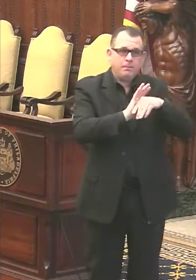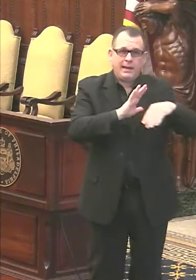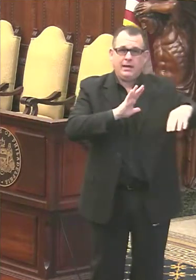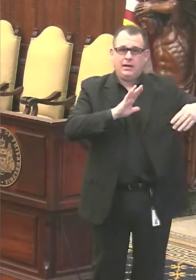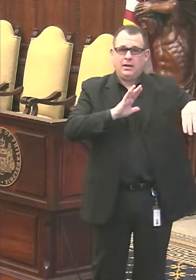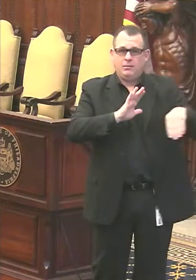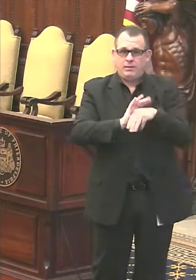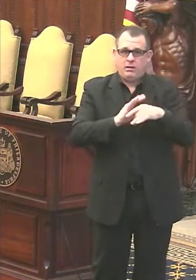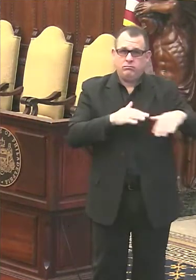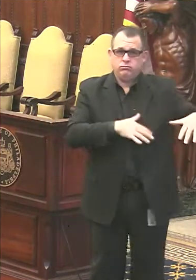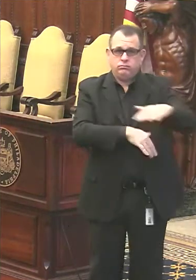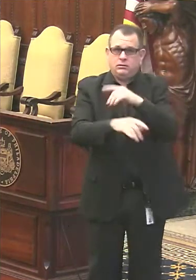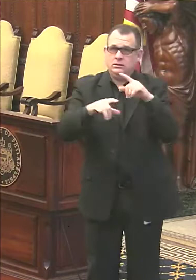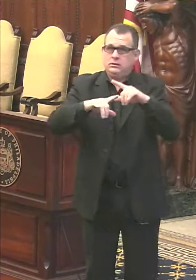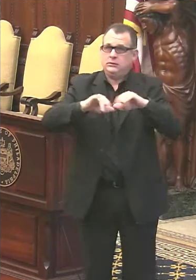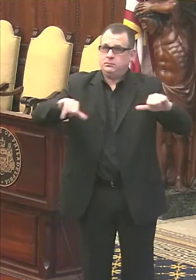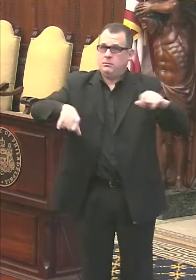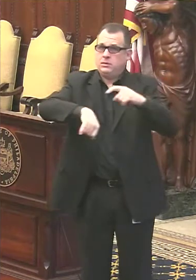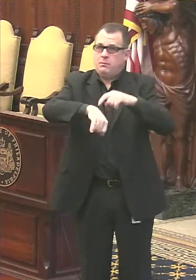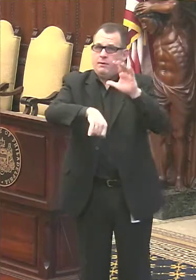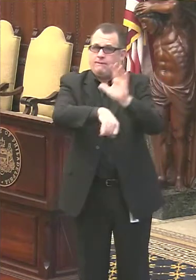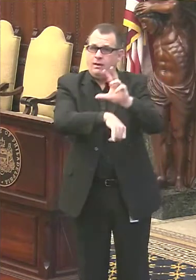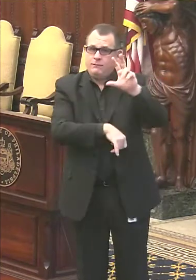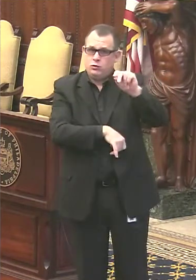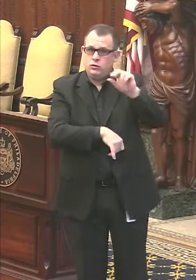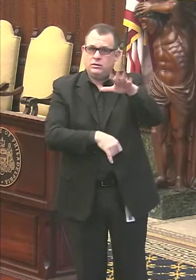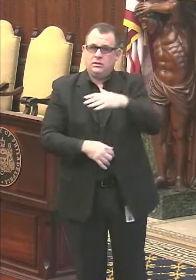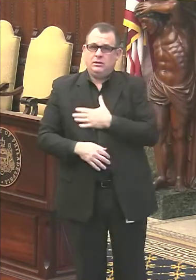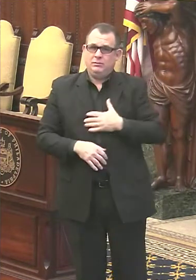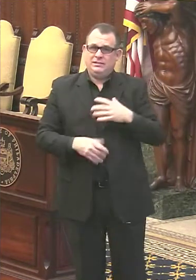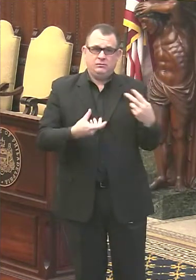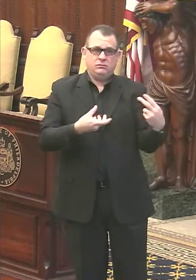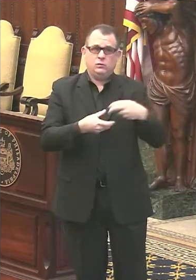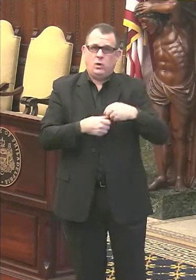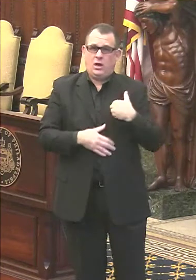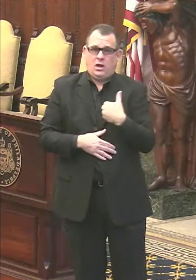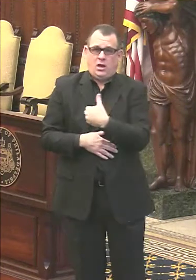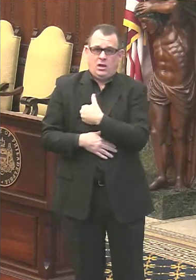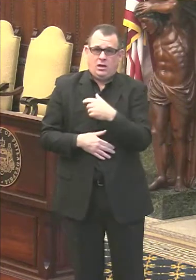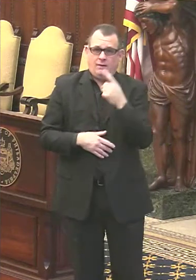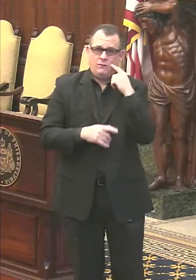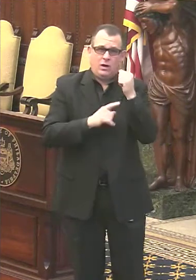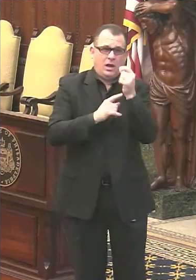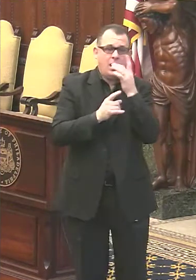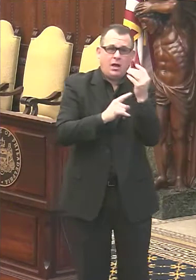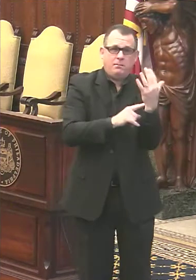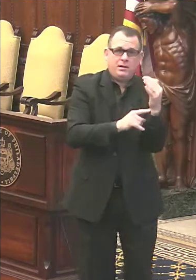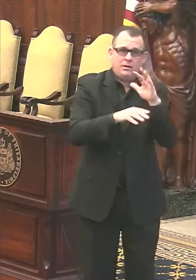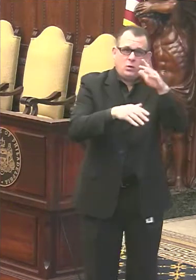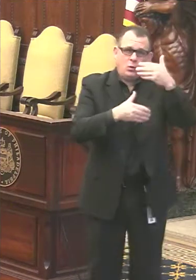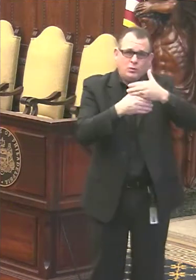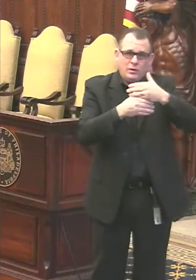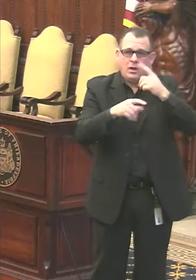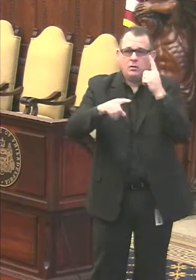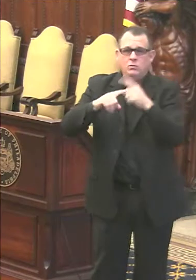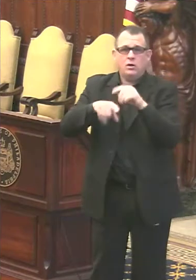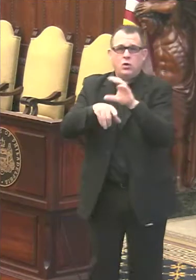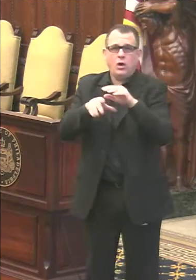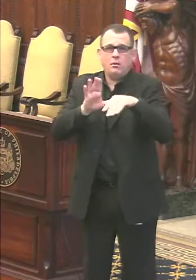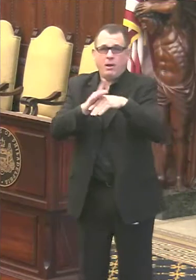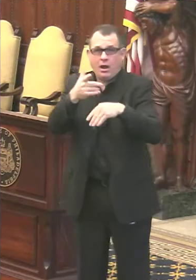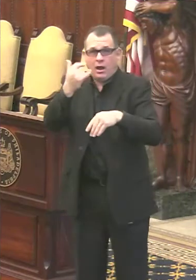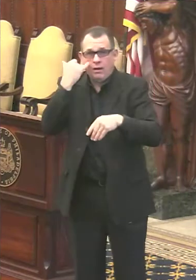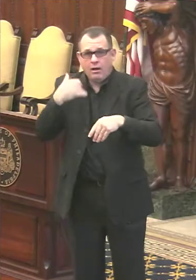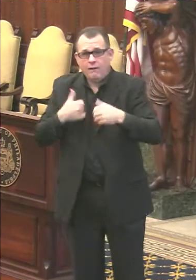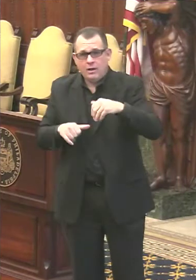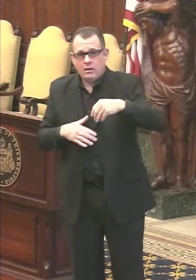we ask all Philadelphians to join in by ringing a bell at 5.30 p.m. And by tuning in at 5.30 p for a ceremony with President